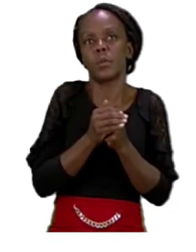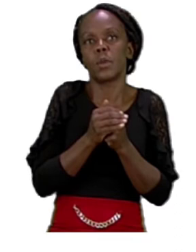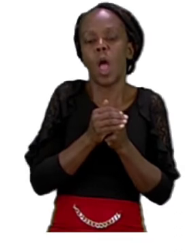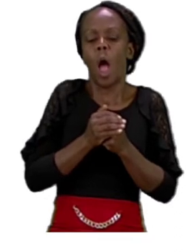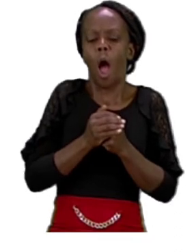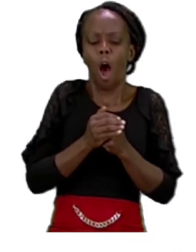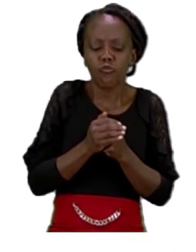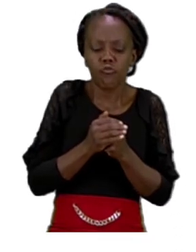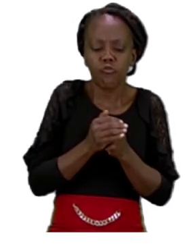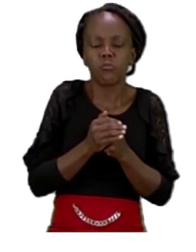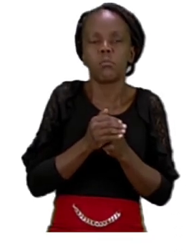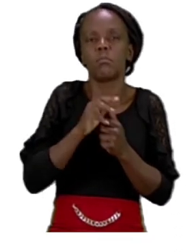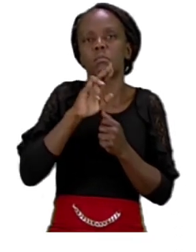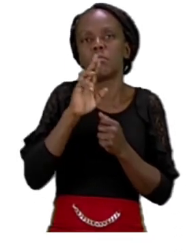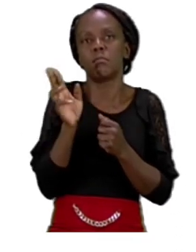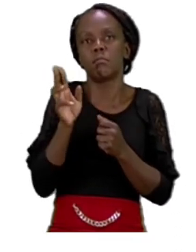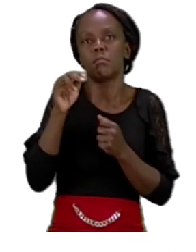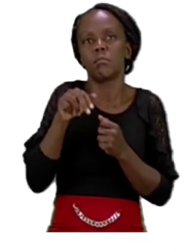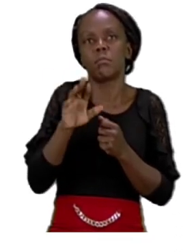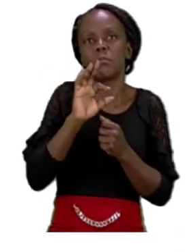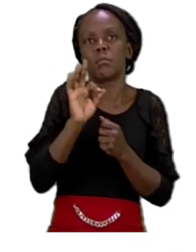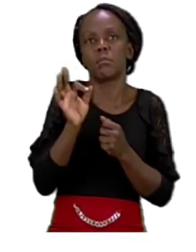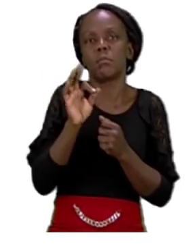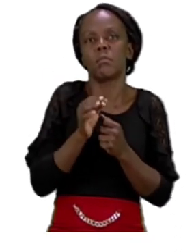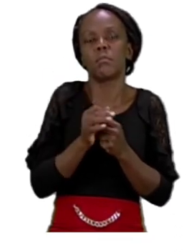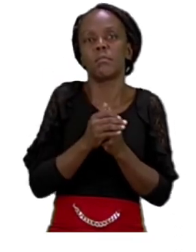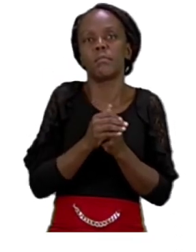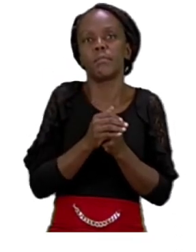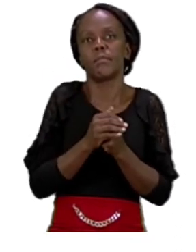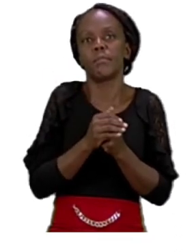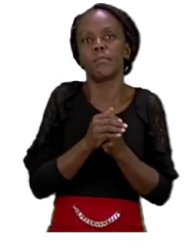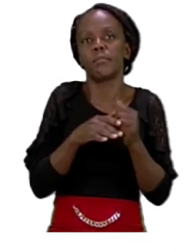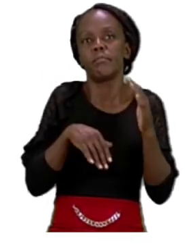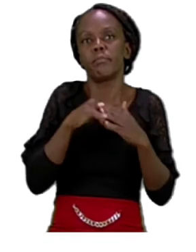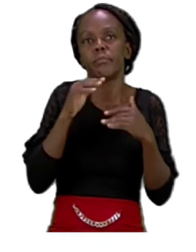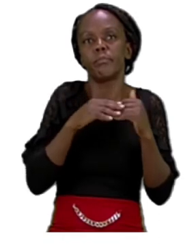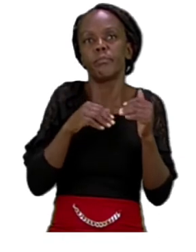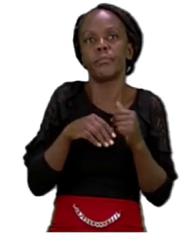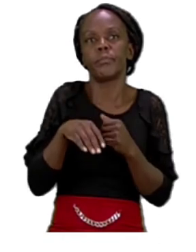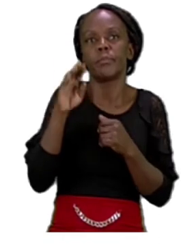huff build